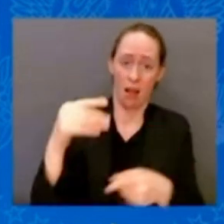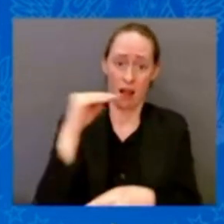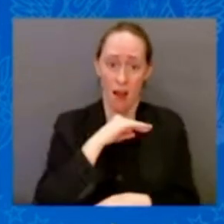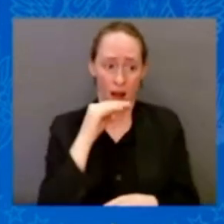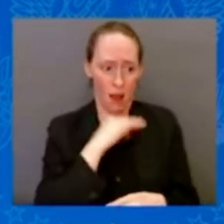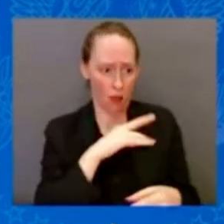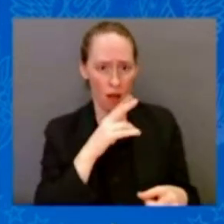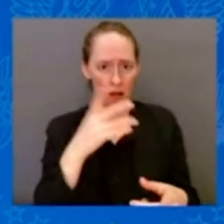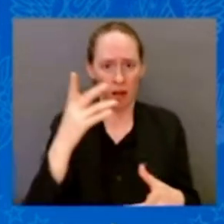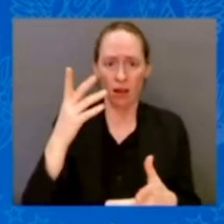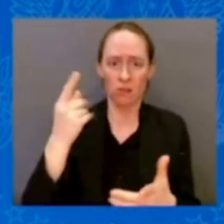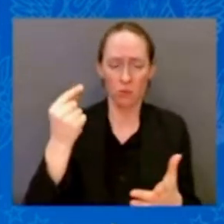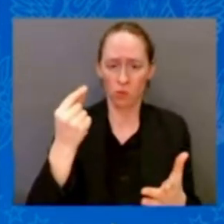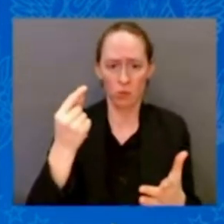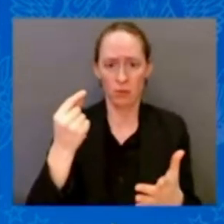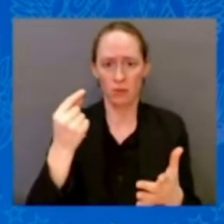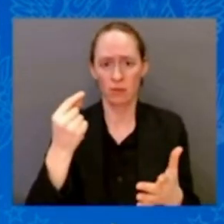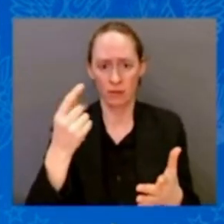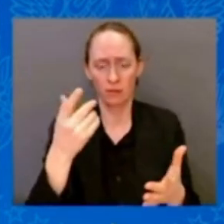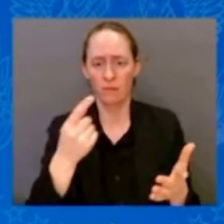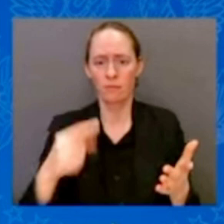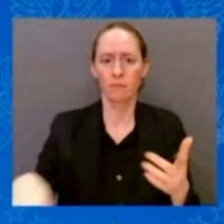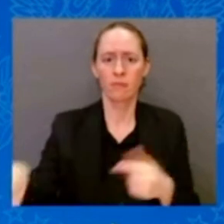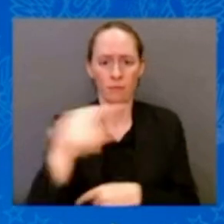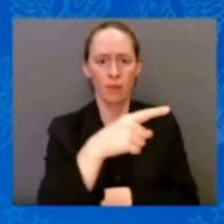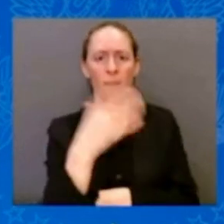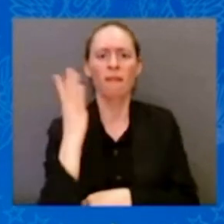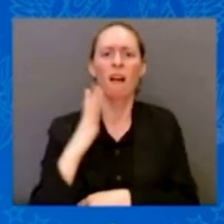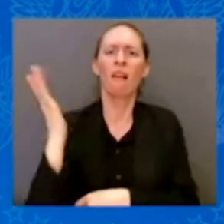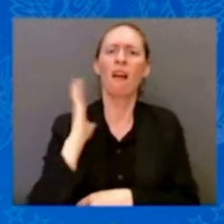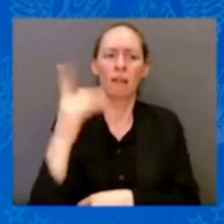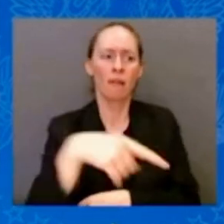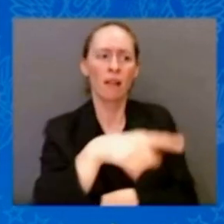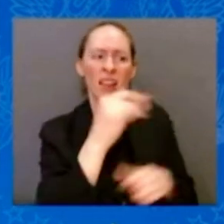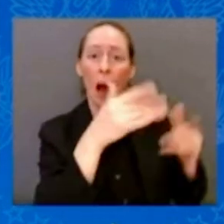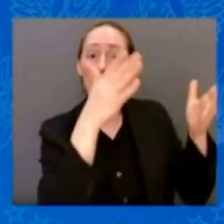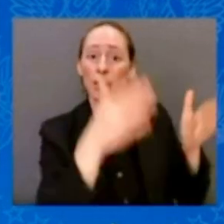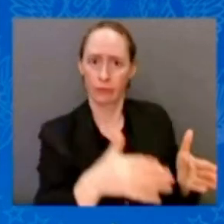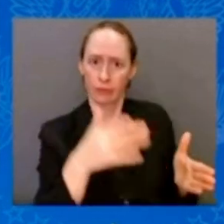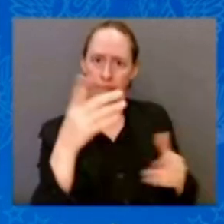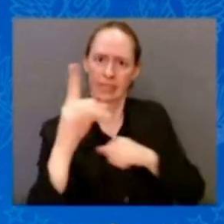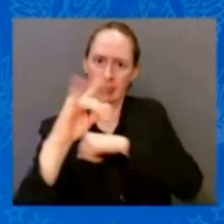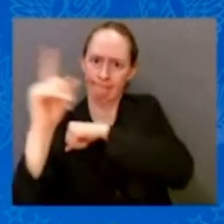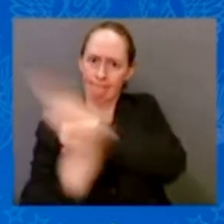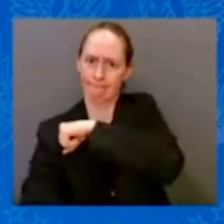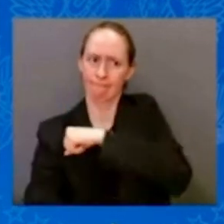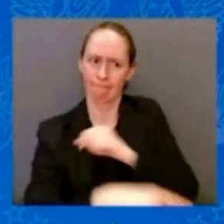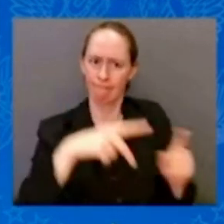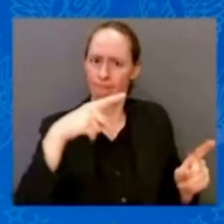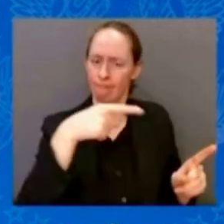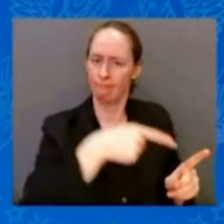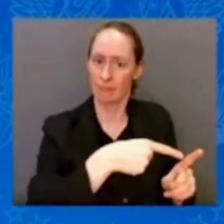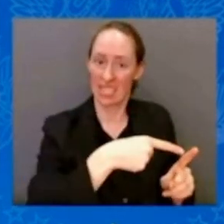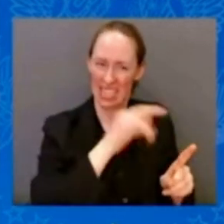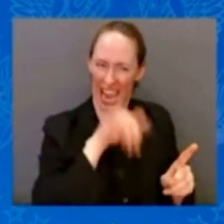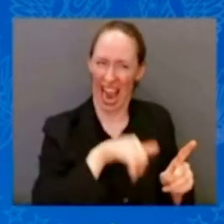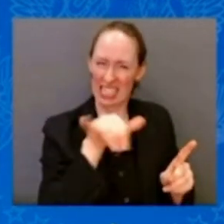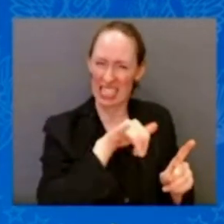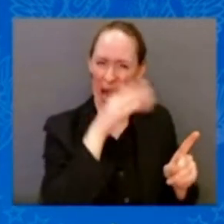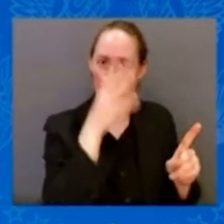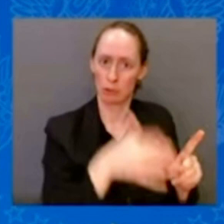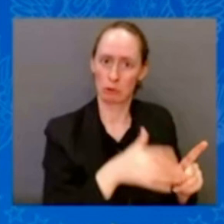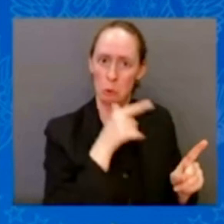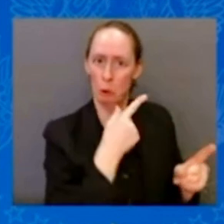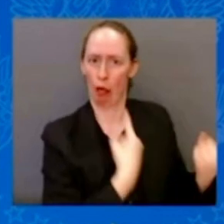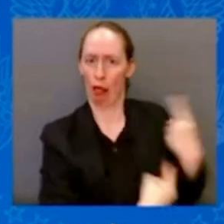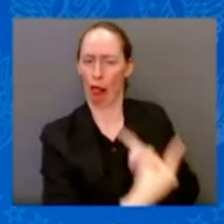I reminded them that Florida's own Rick Scott is the guy who ran the Senate Campaign Committee for Republicans last year, had